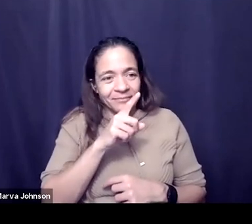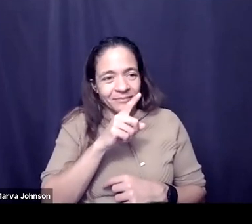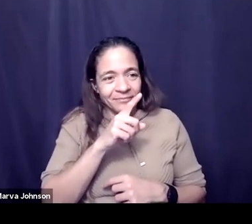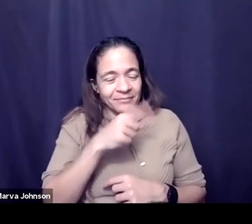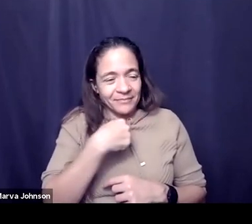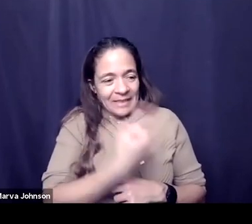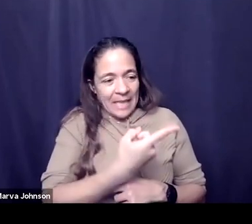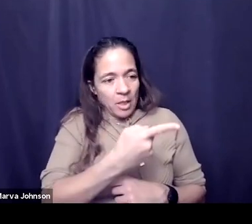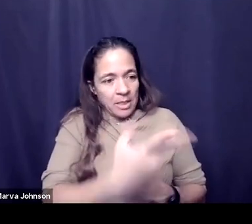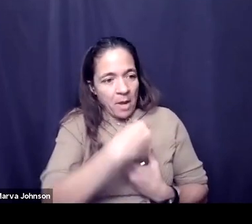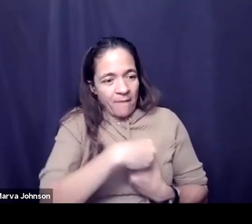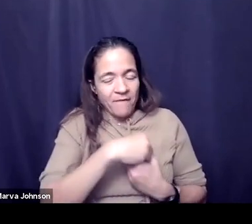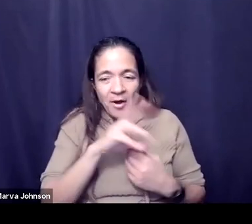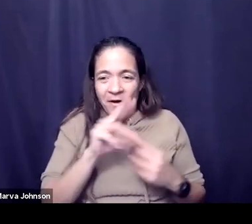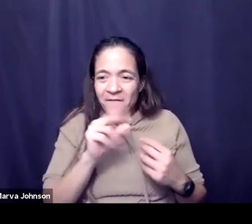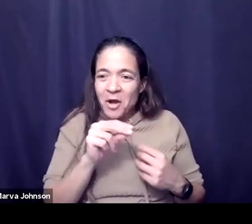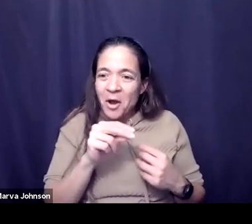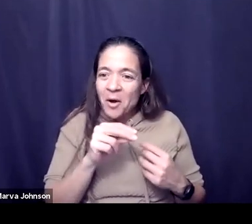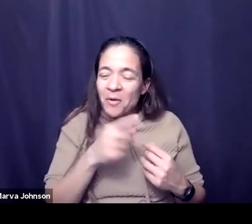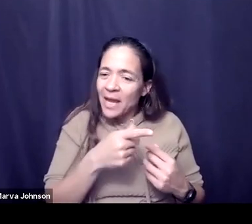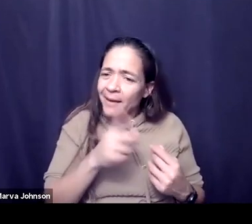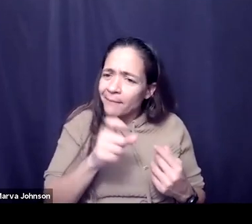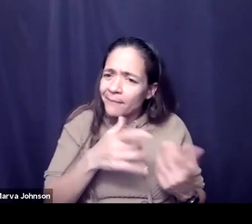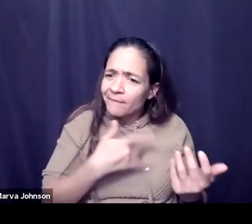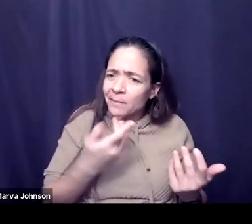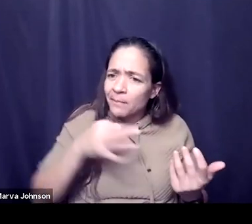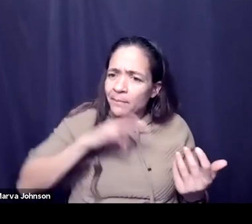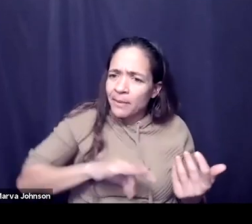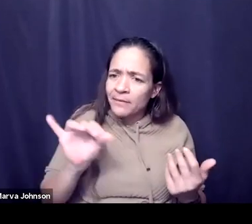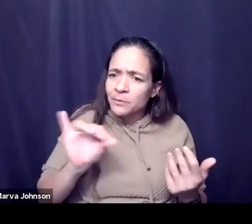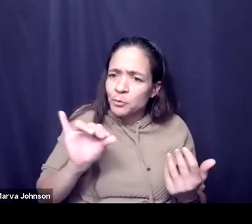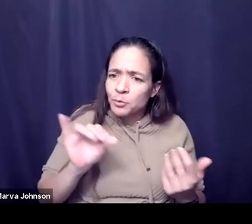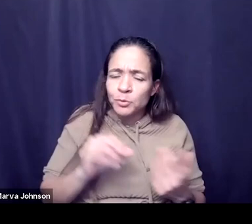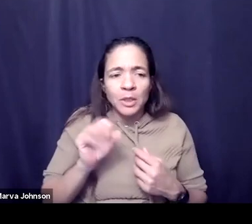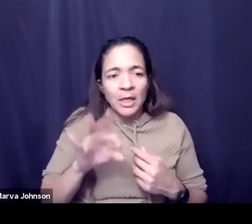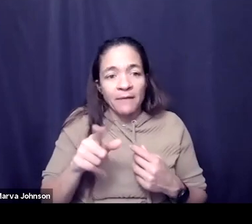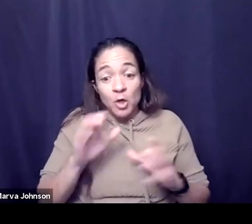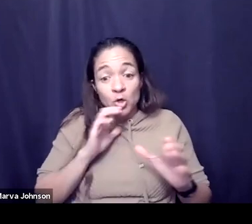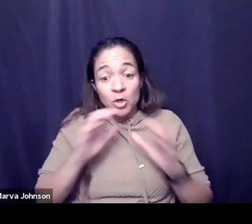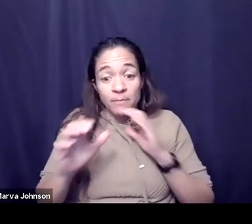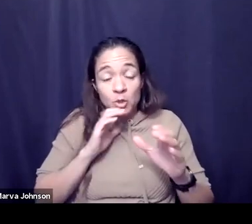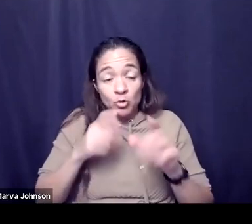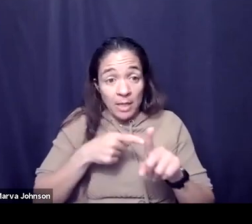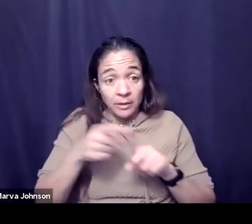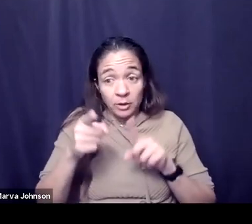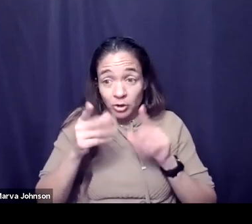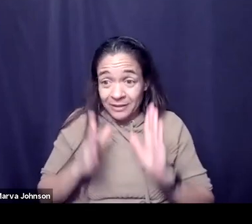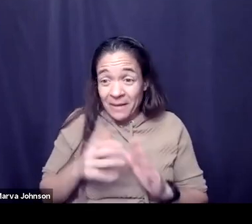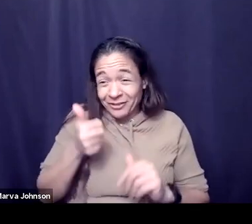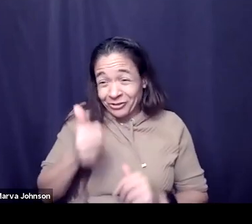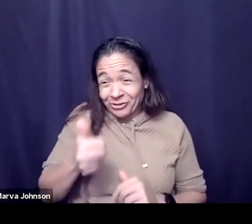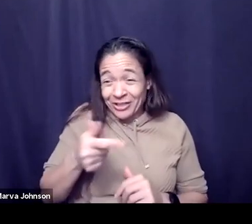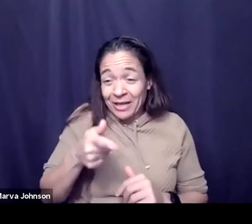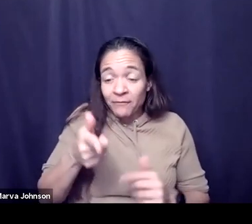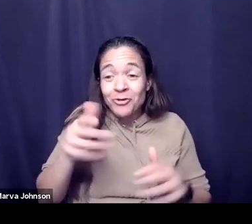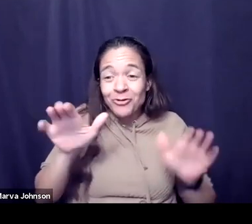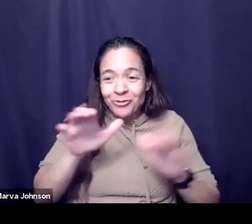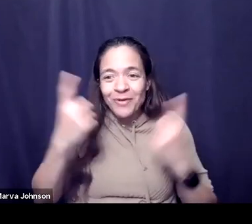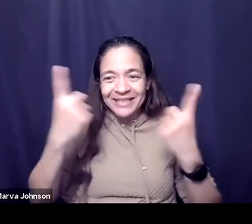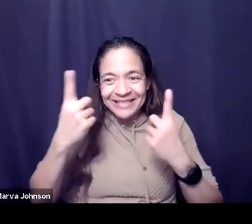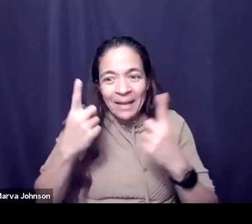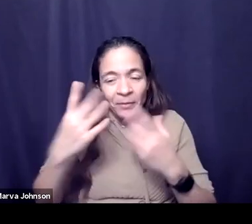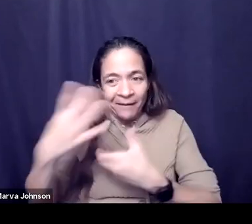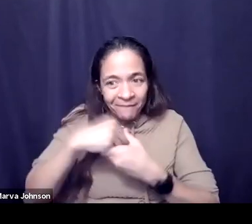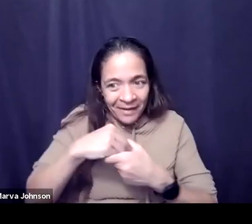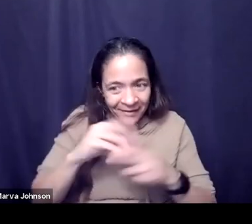um i would say if you're a communications professional you probably are doing something that involves people and you know are you